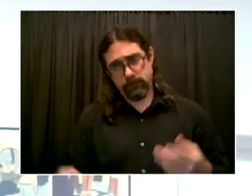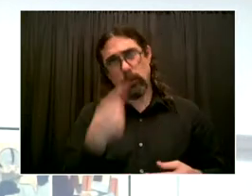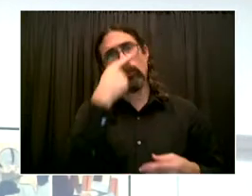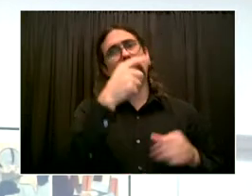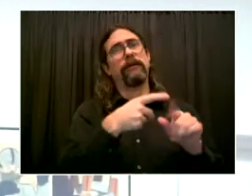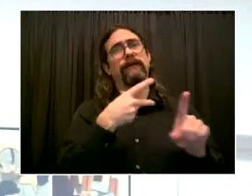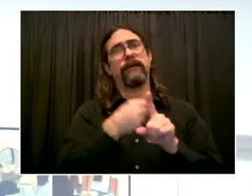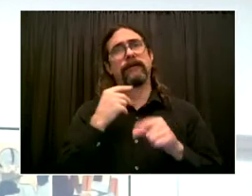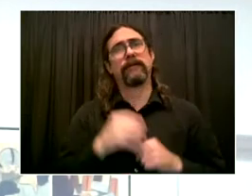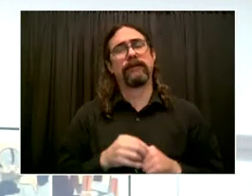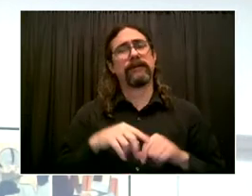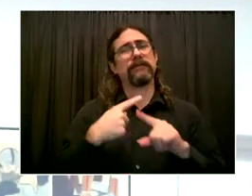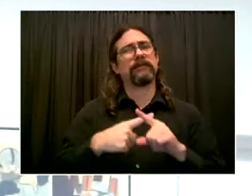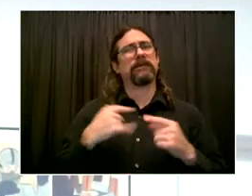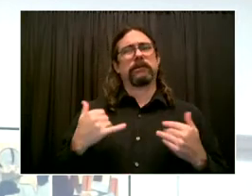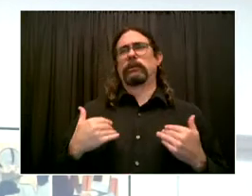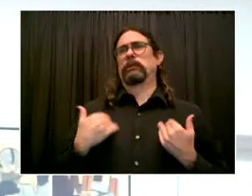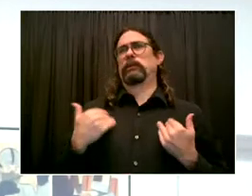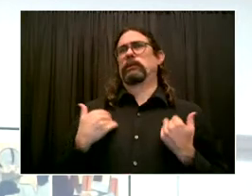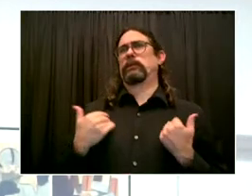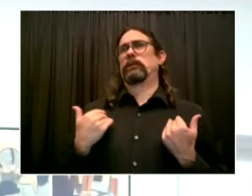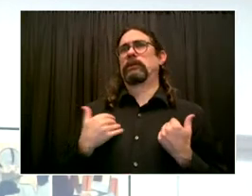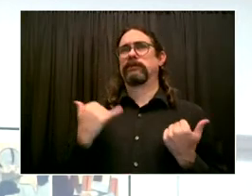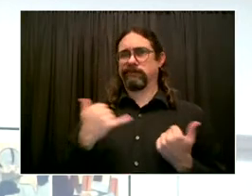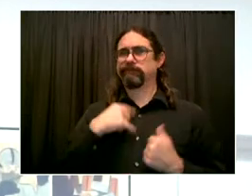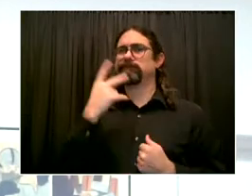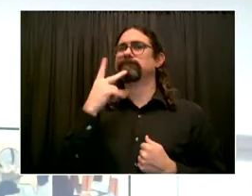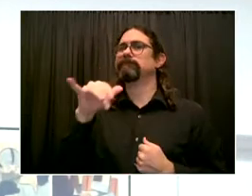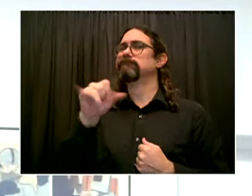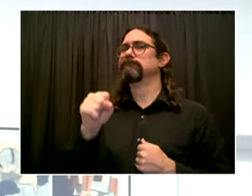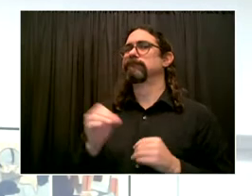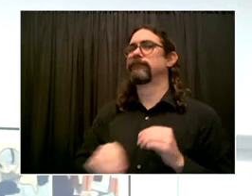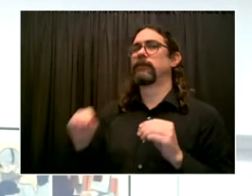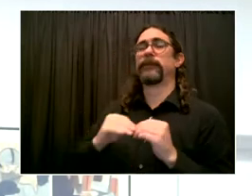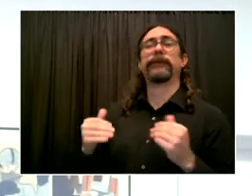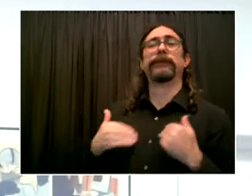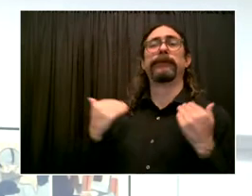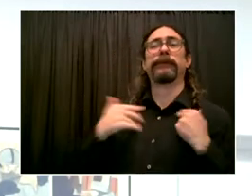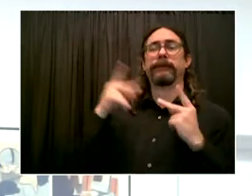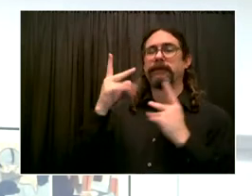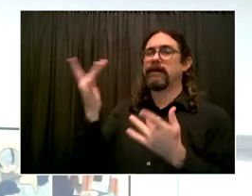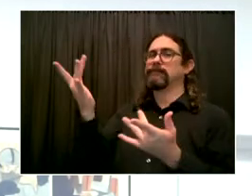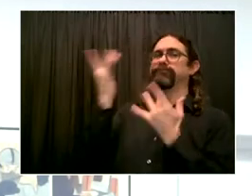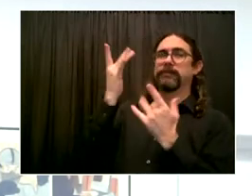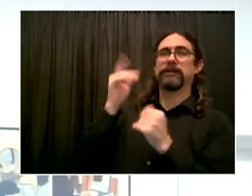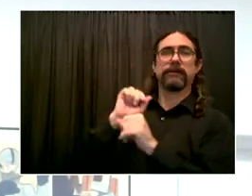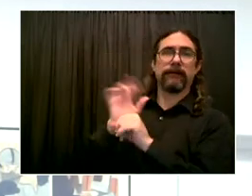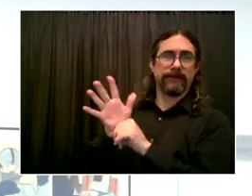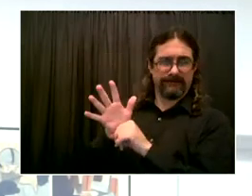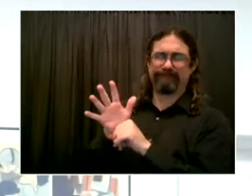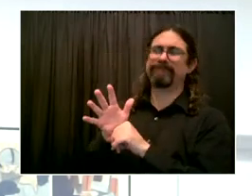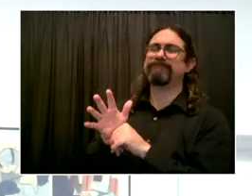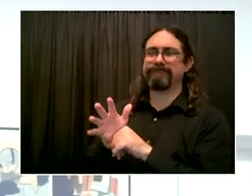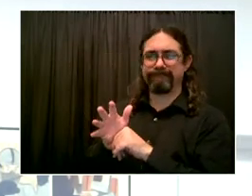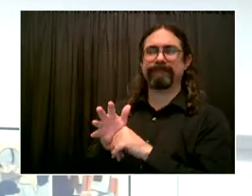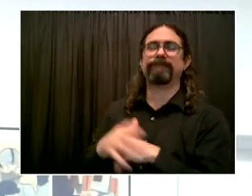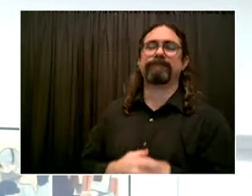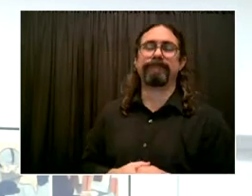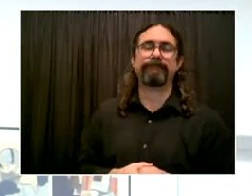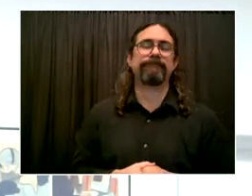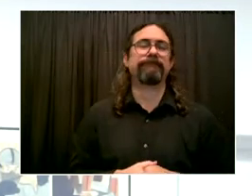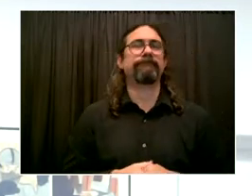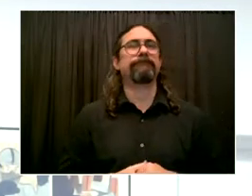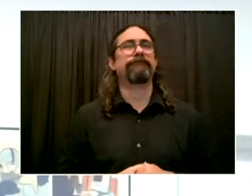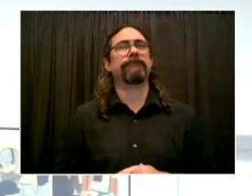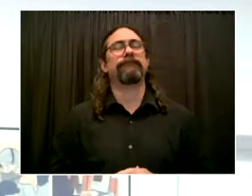Today, as the mayor mentioned, I am also issuing a commissioner's advisory, strongly recommending that all New Yorkers wear a mask